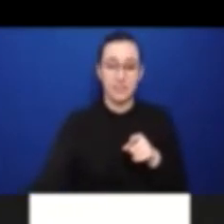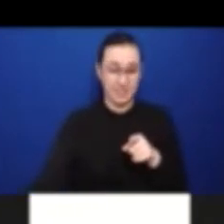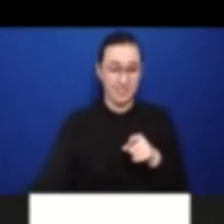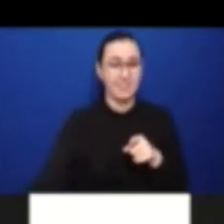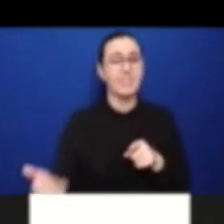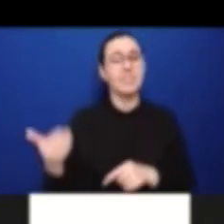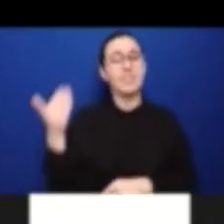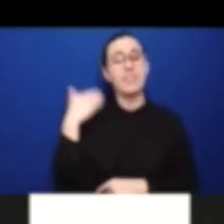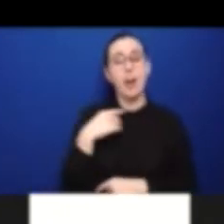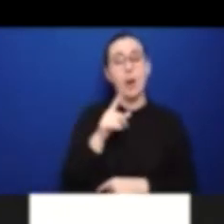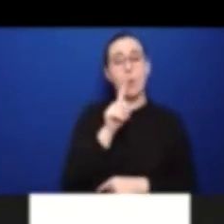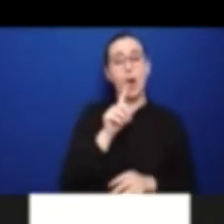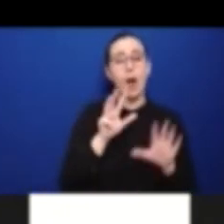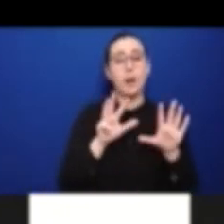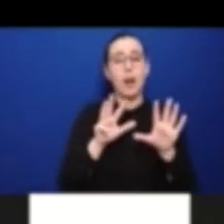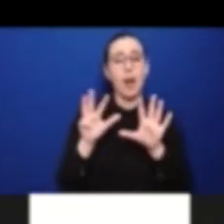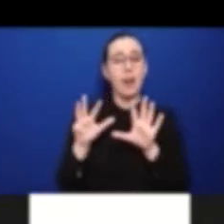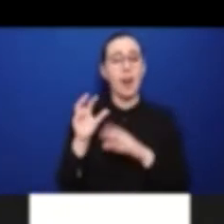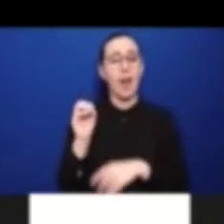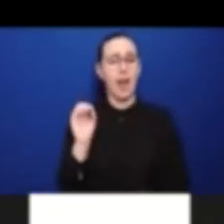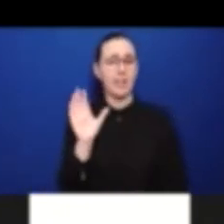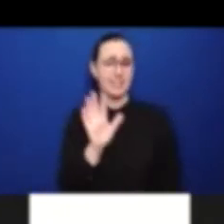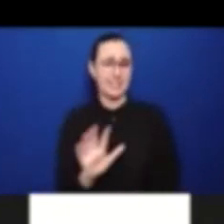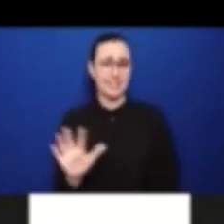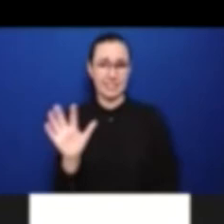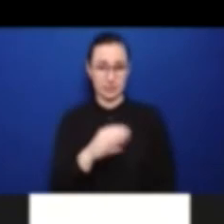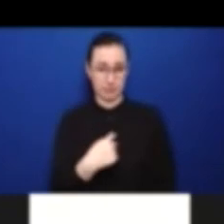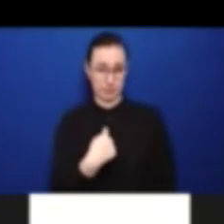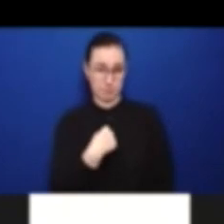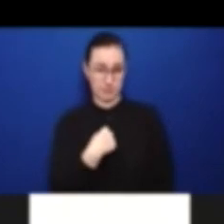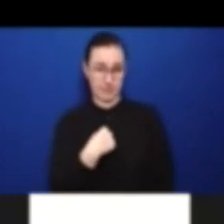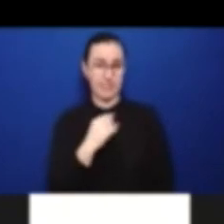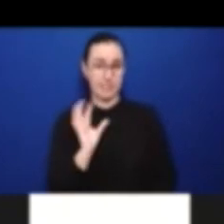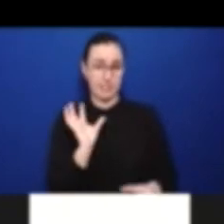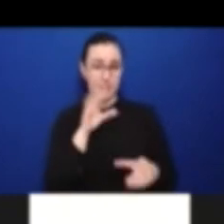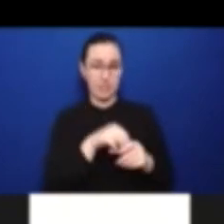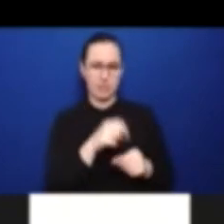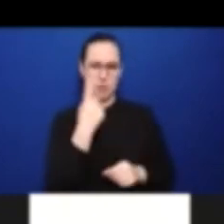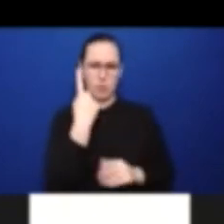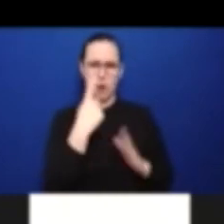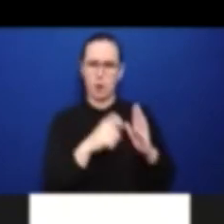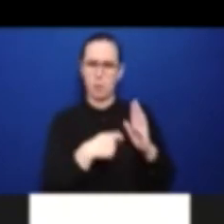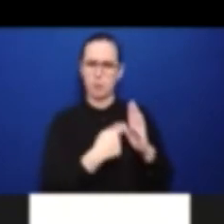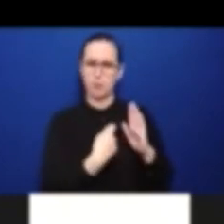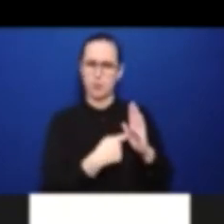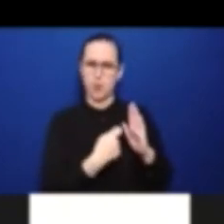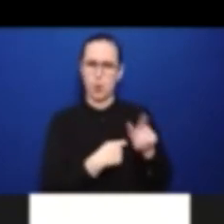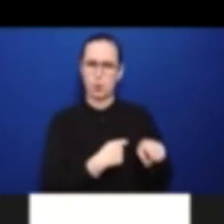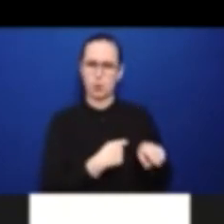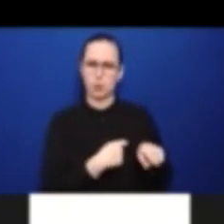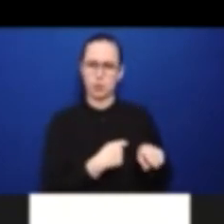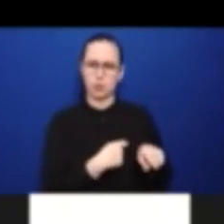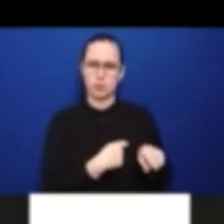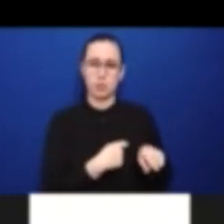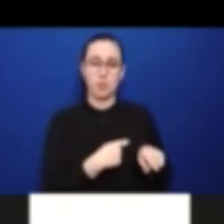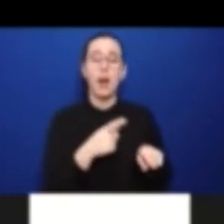process that predated the drafting of the CRPD that And that's something that Canadians will be familiar with. And that is